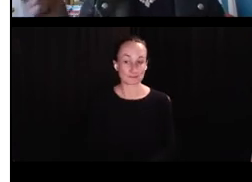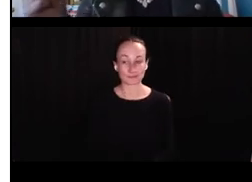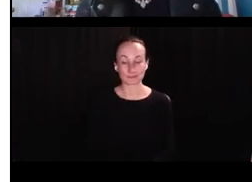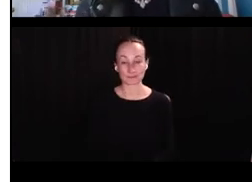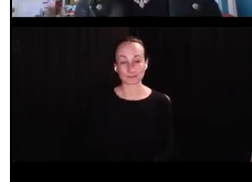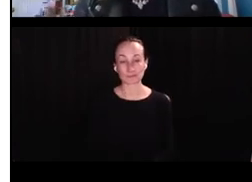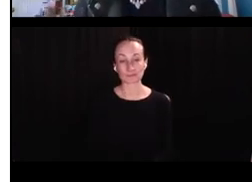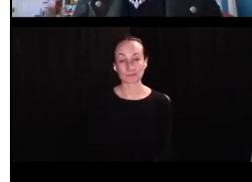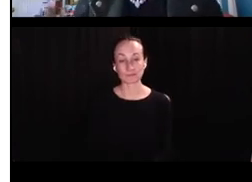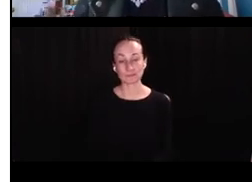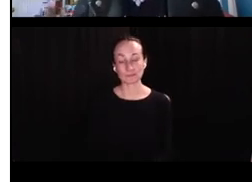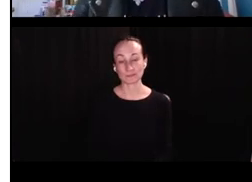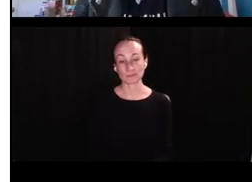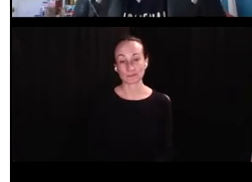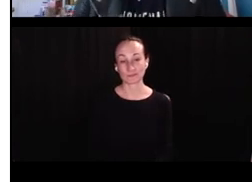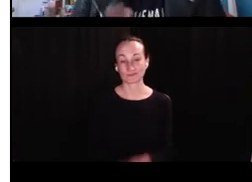across development.